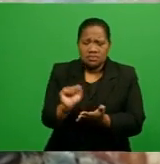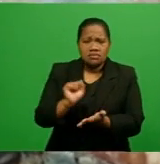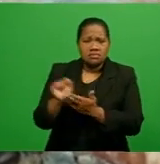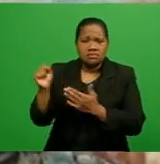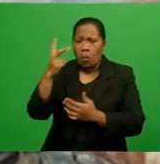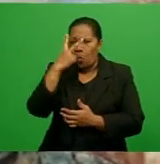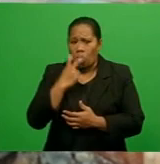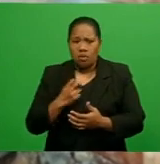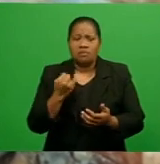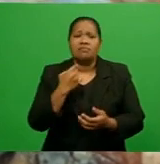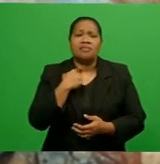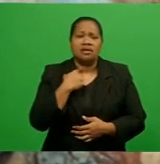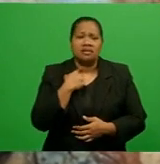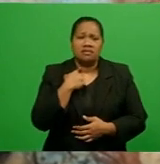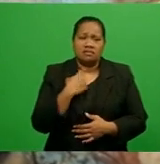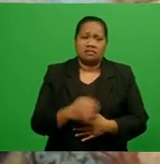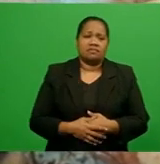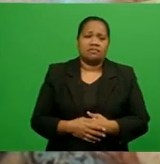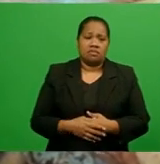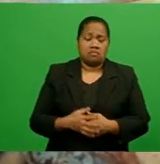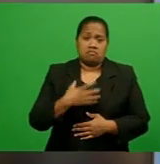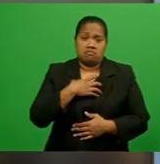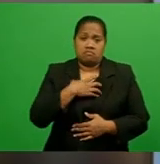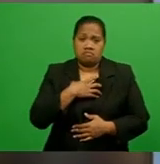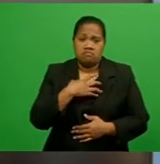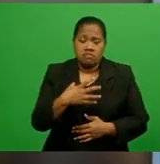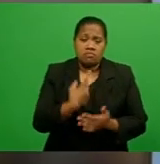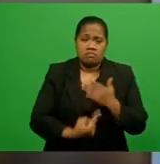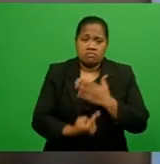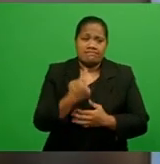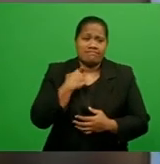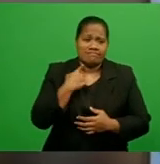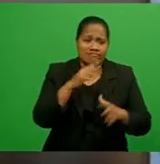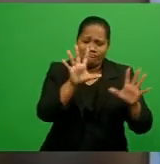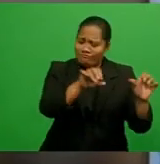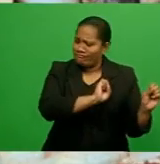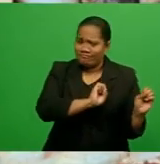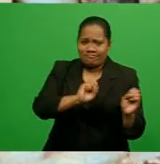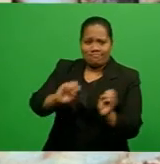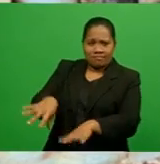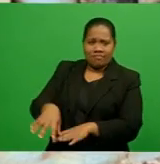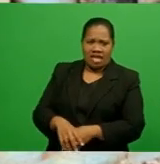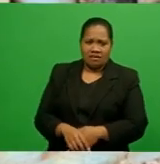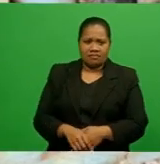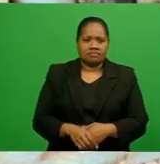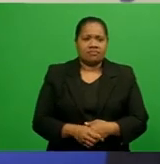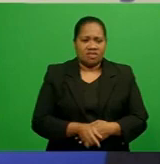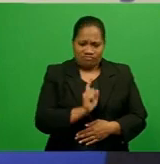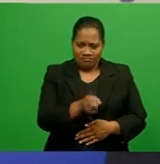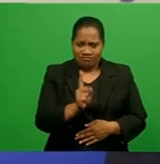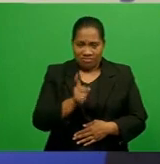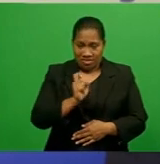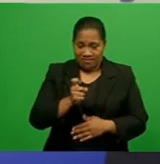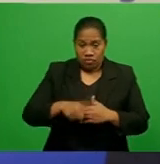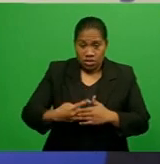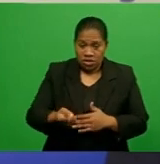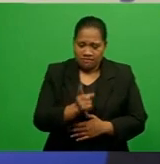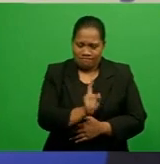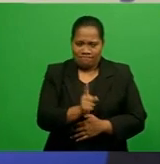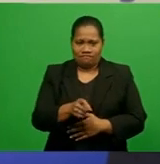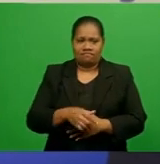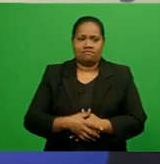quality. Shandell says a huge amount of meat was condemned recently and warns this will continue. There have been